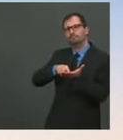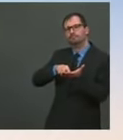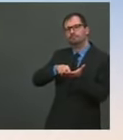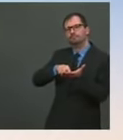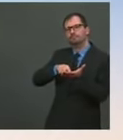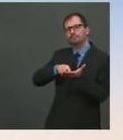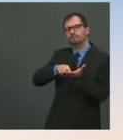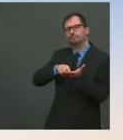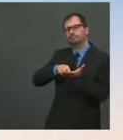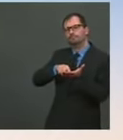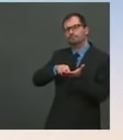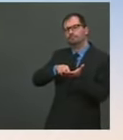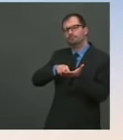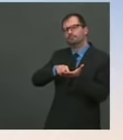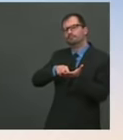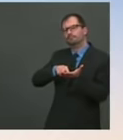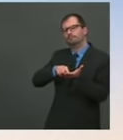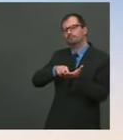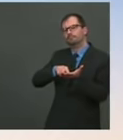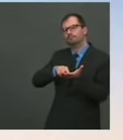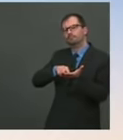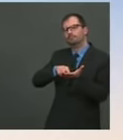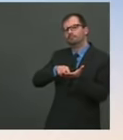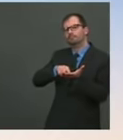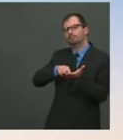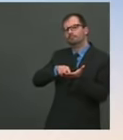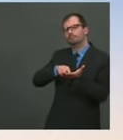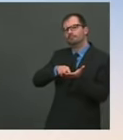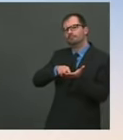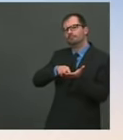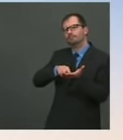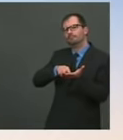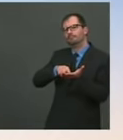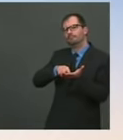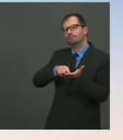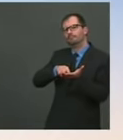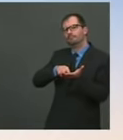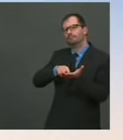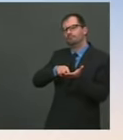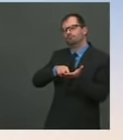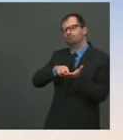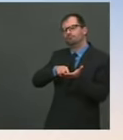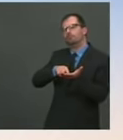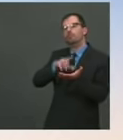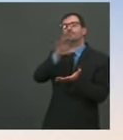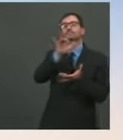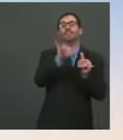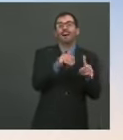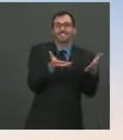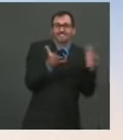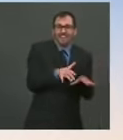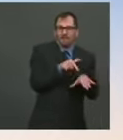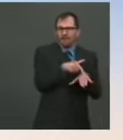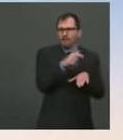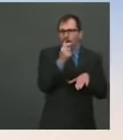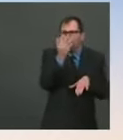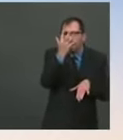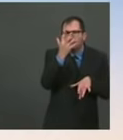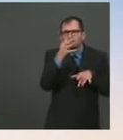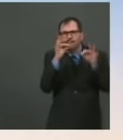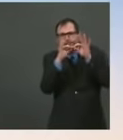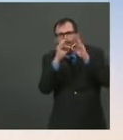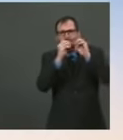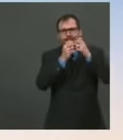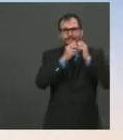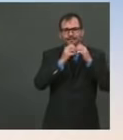that a settlement can land. Again, this is something that the Department of Justice can speak to. I do not have anything more to add to this. But